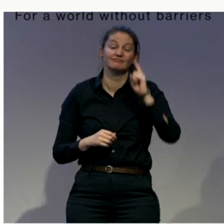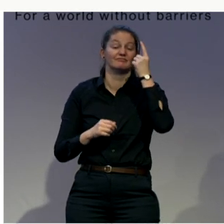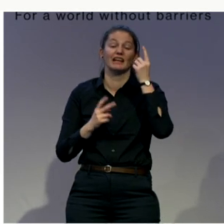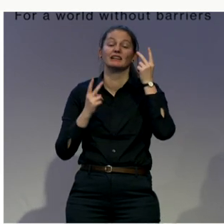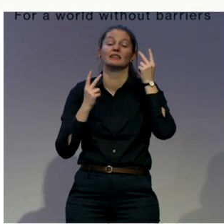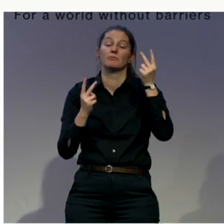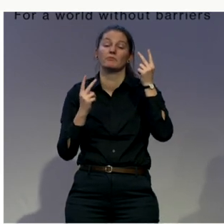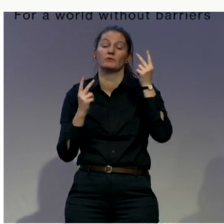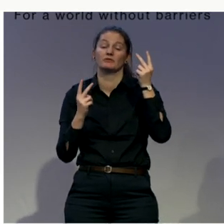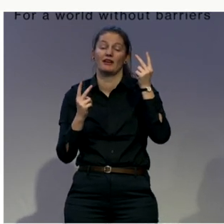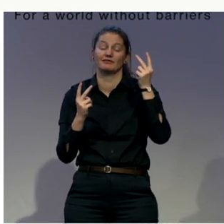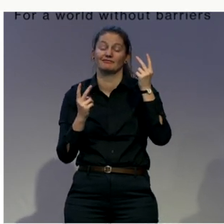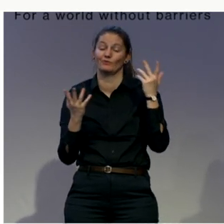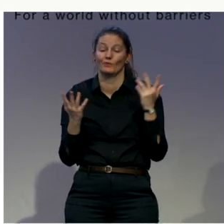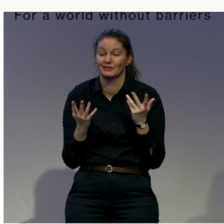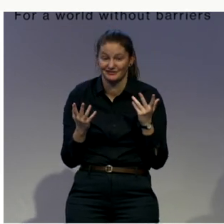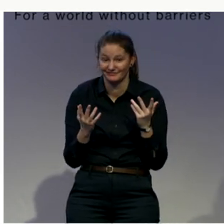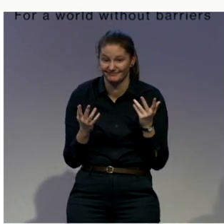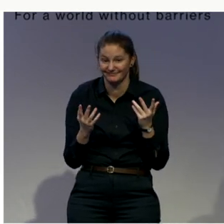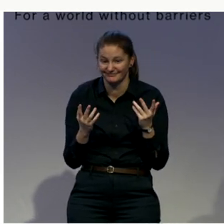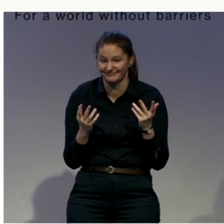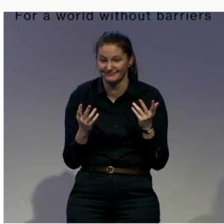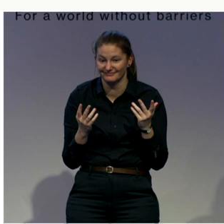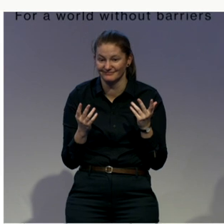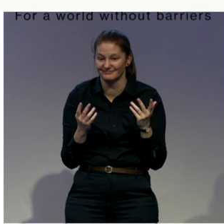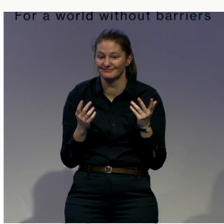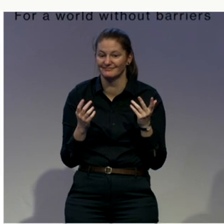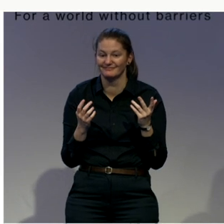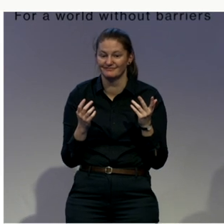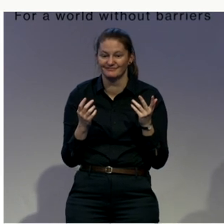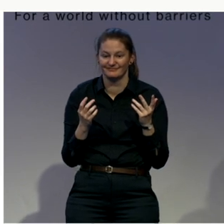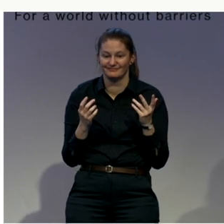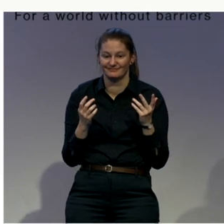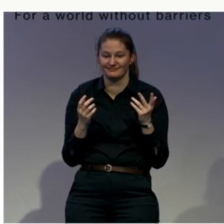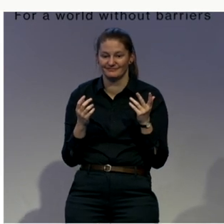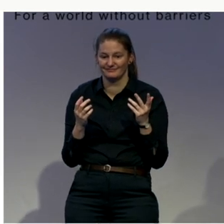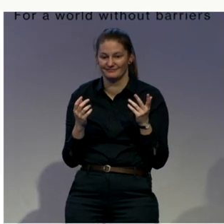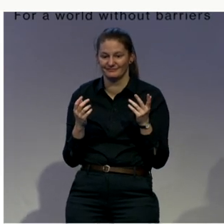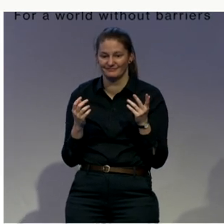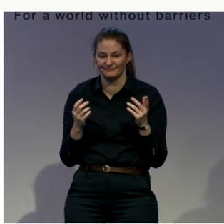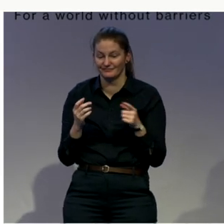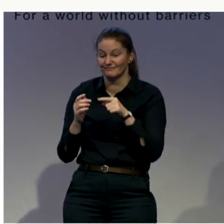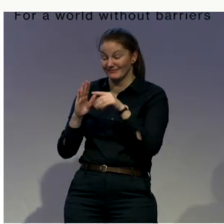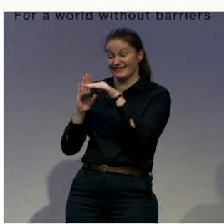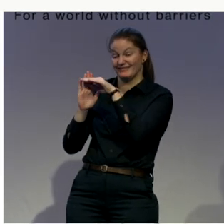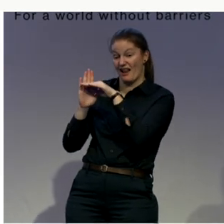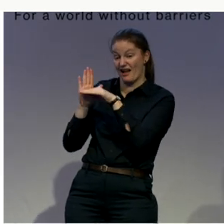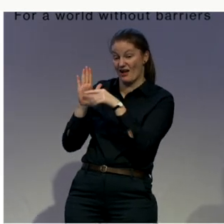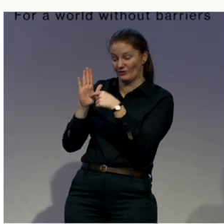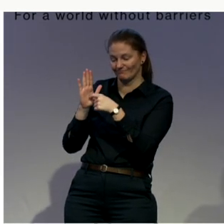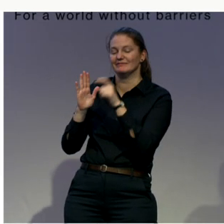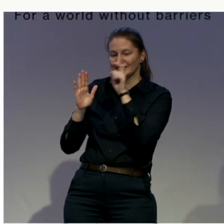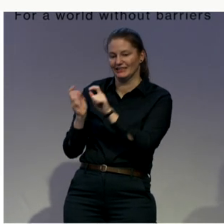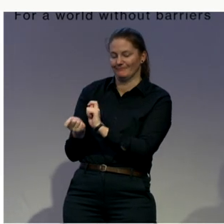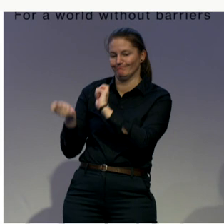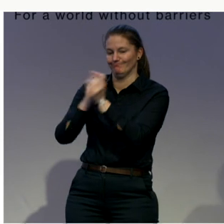framework. And by this I mean the framework should allow for better training of justice sector personnel